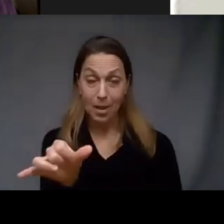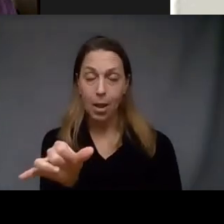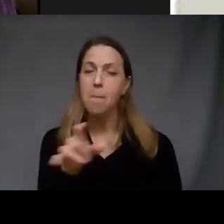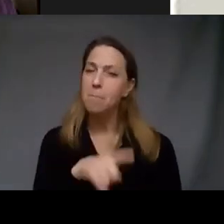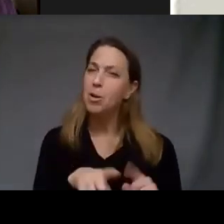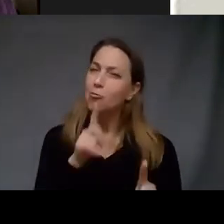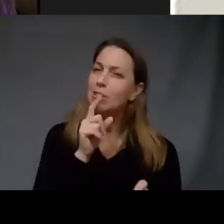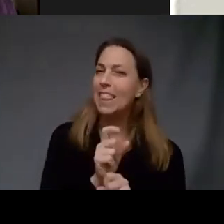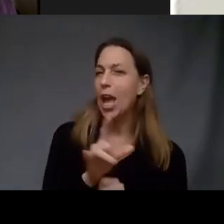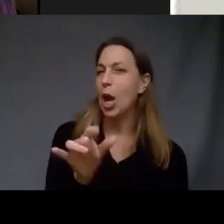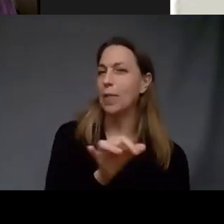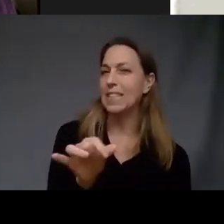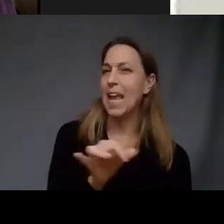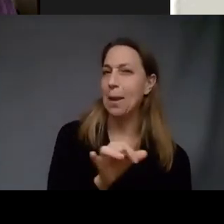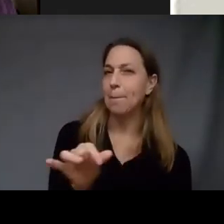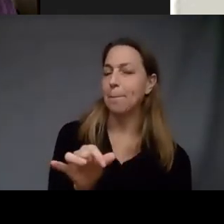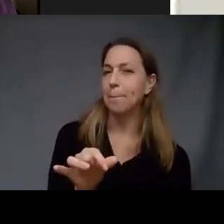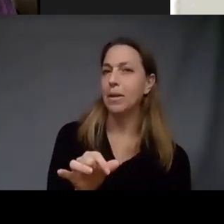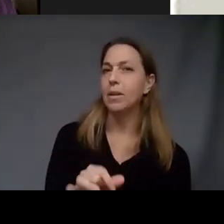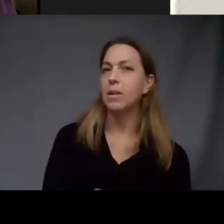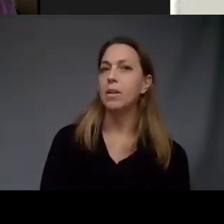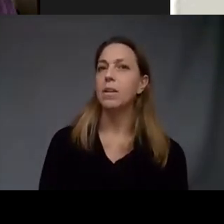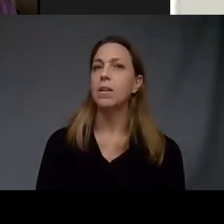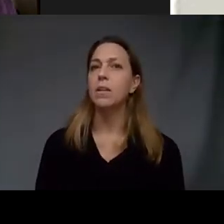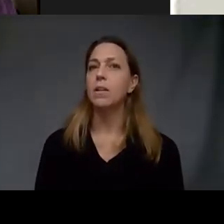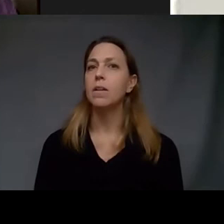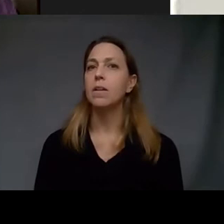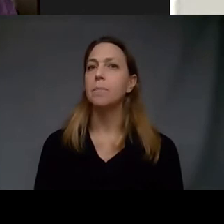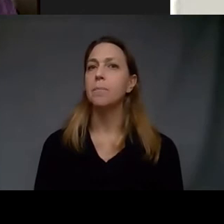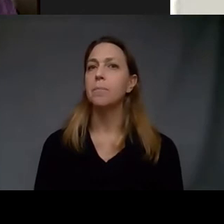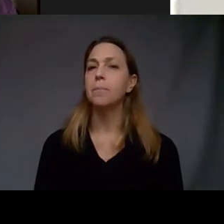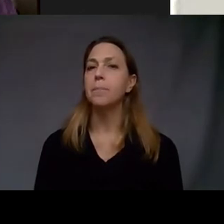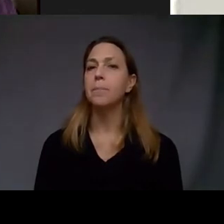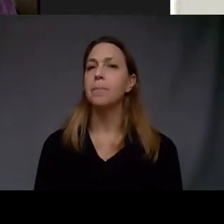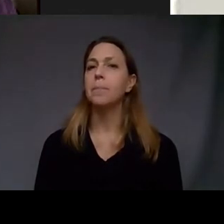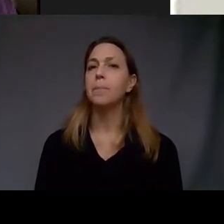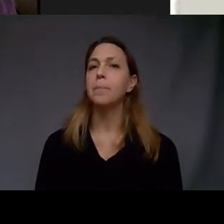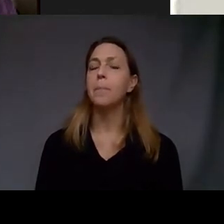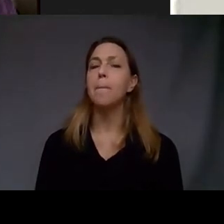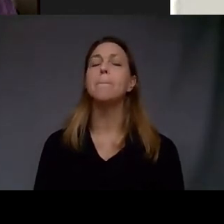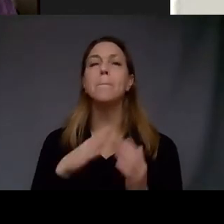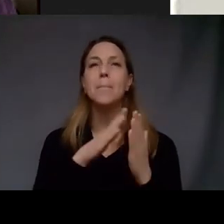the same there I see painting as a practice